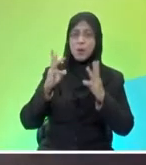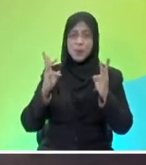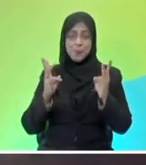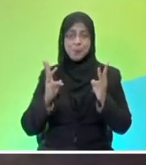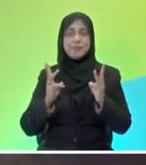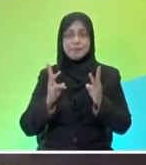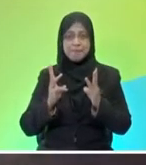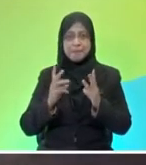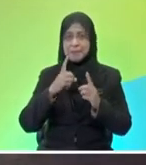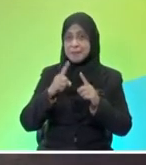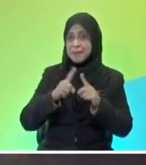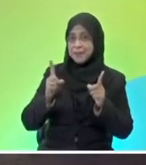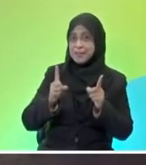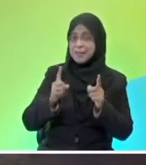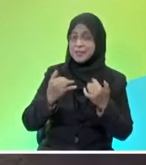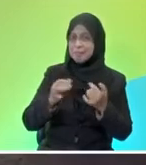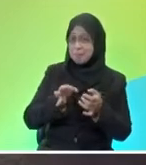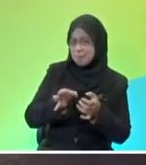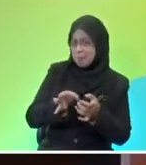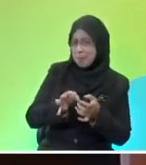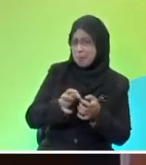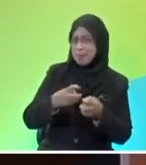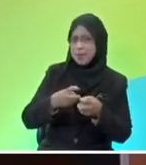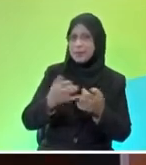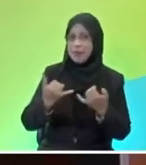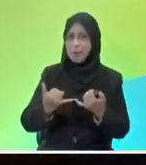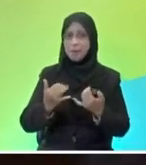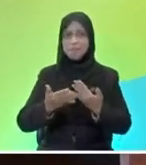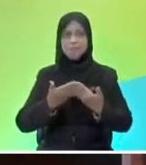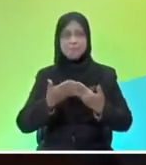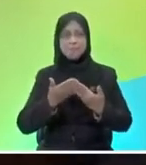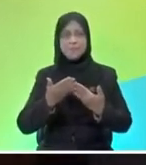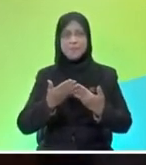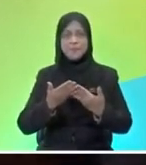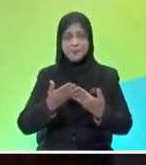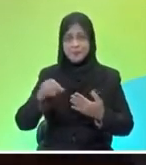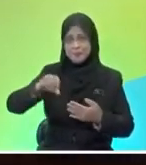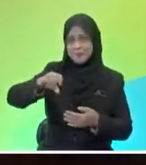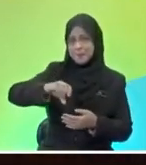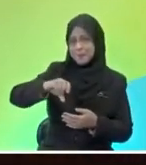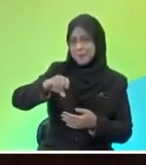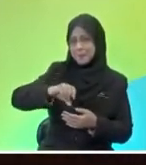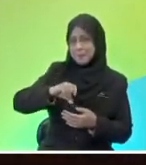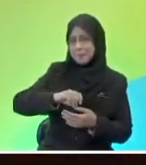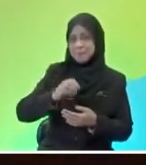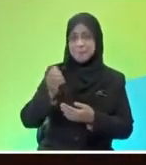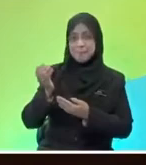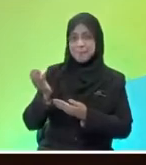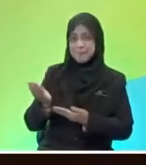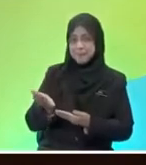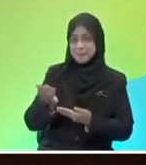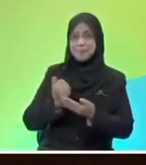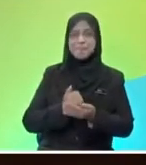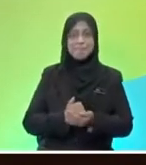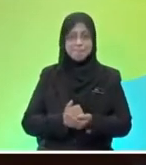you'll see the differences. Oh wow, okay. Let's have a look, yeah? Will this help me to win? Let's see how this magic powder works.